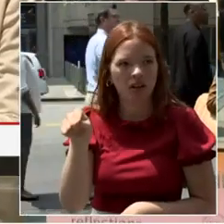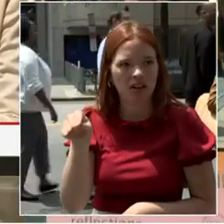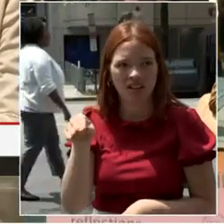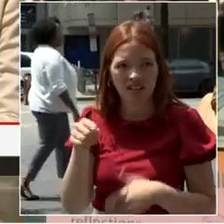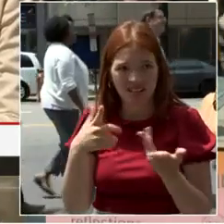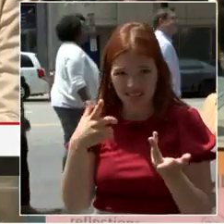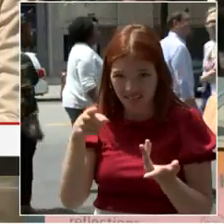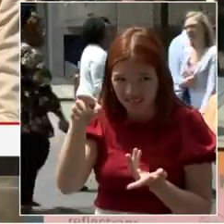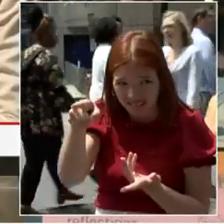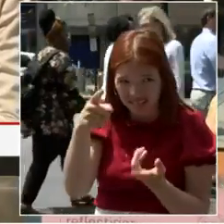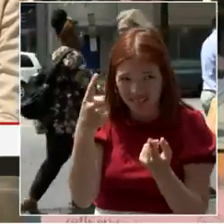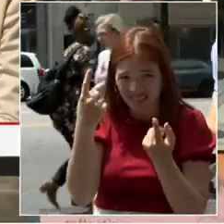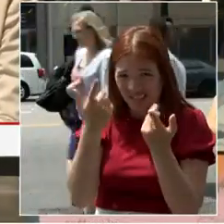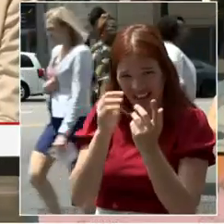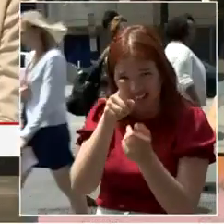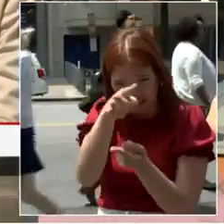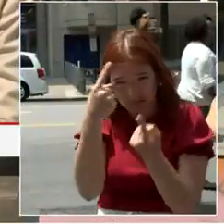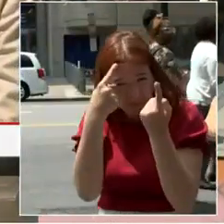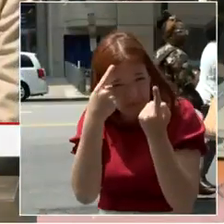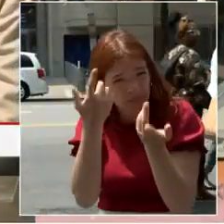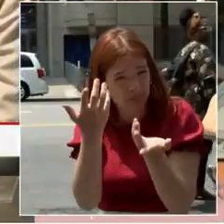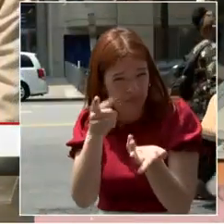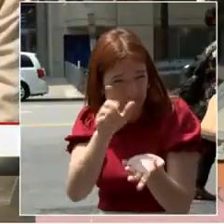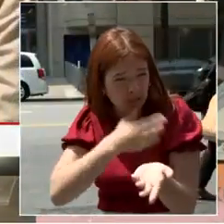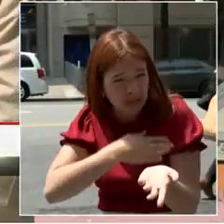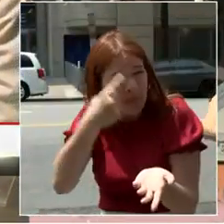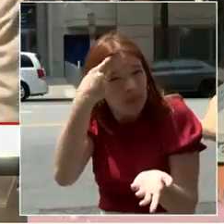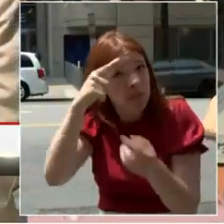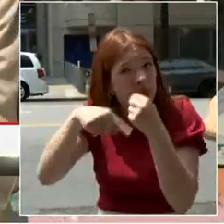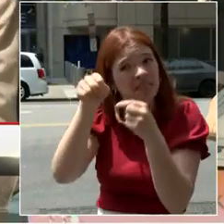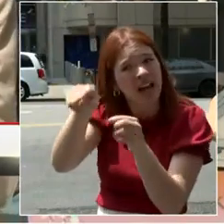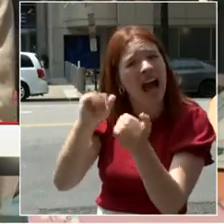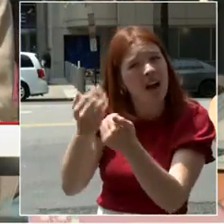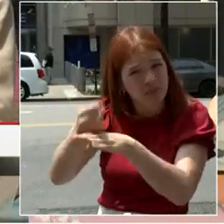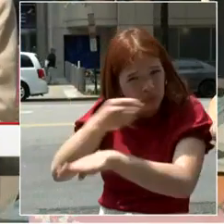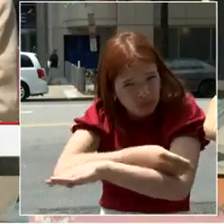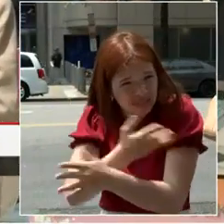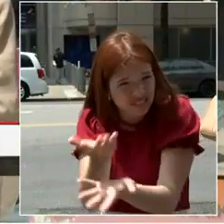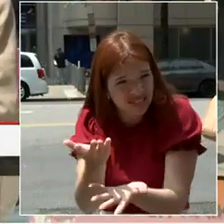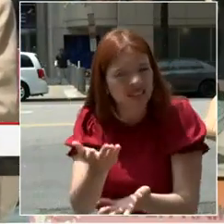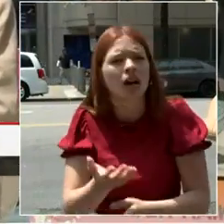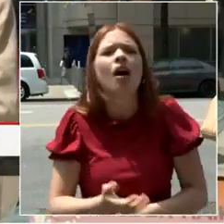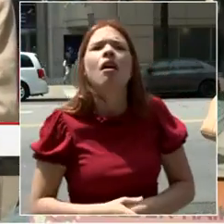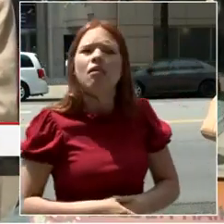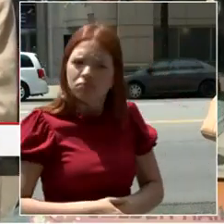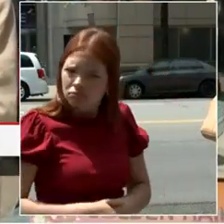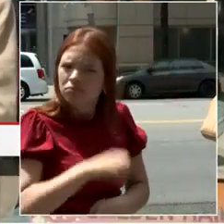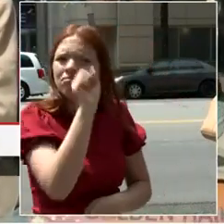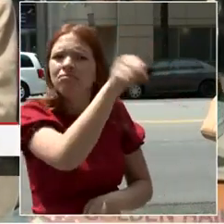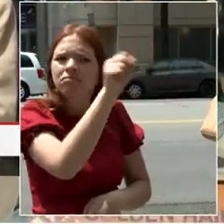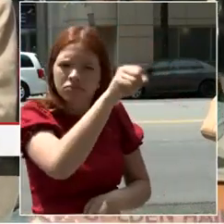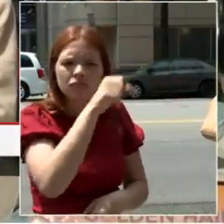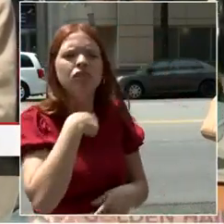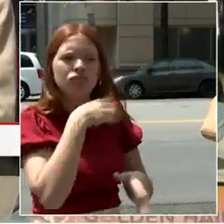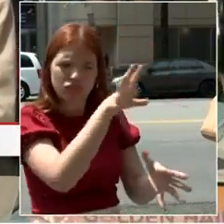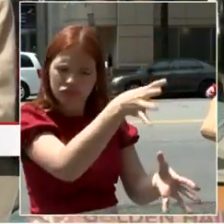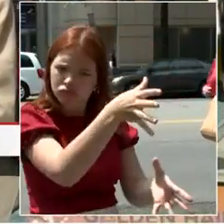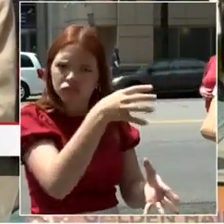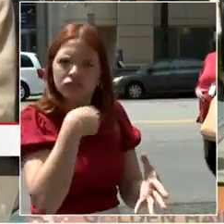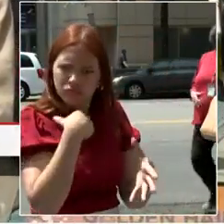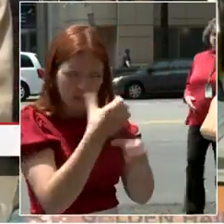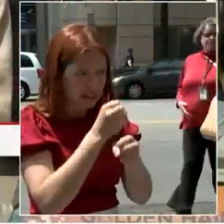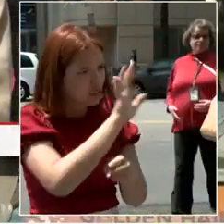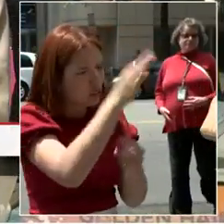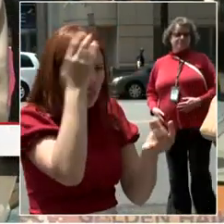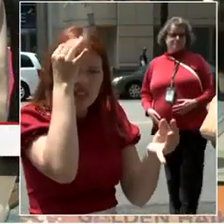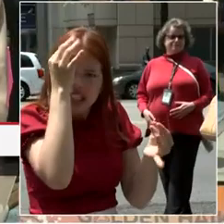thought about that. We have thought about it for many years and very intensely. And just keep in mind,